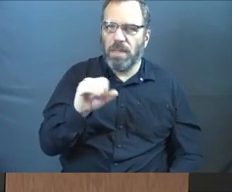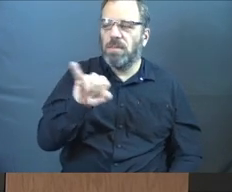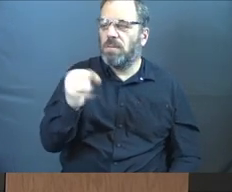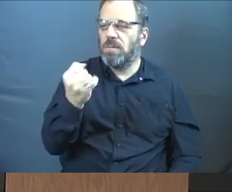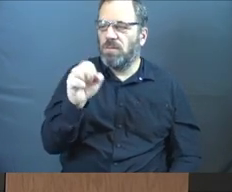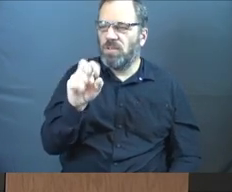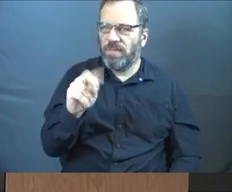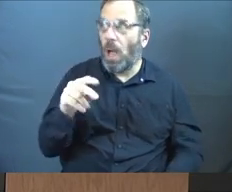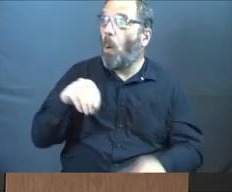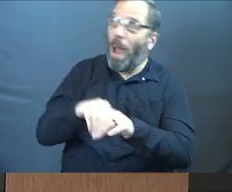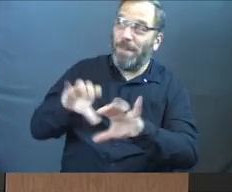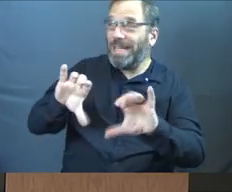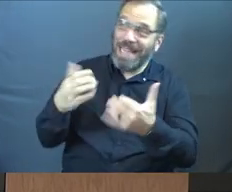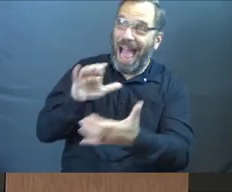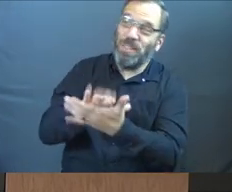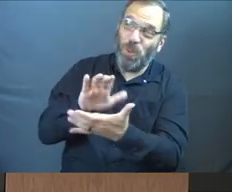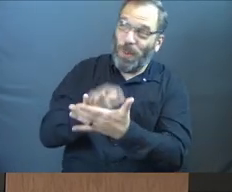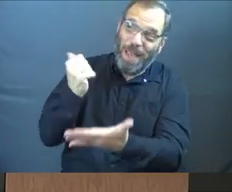right now. Amen.